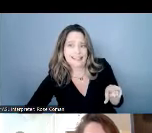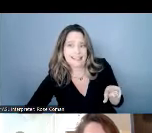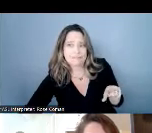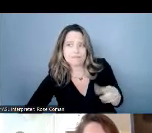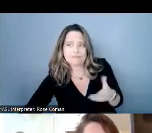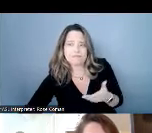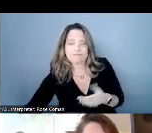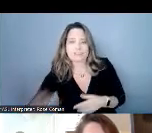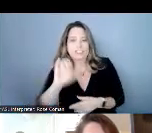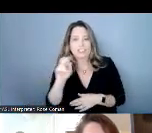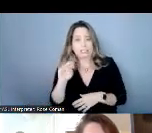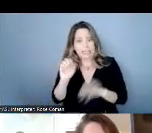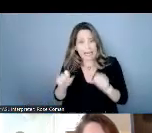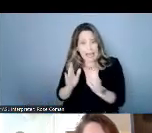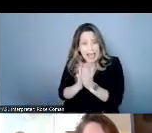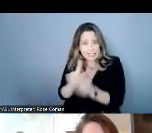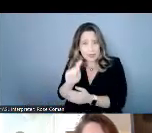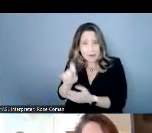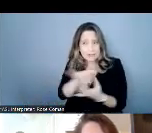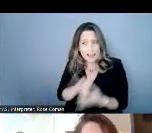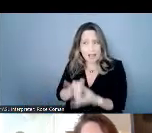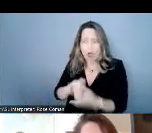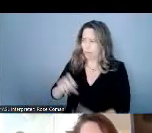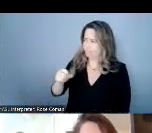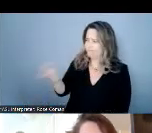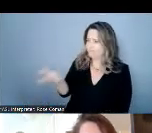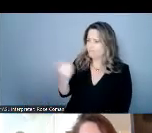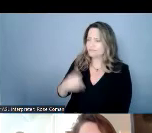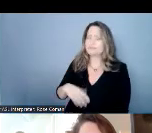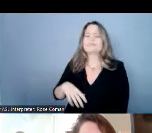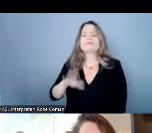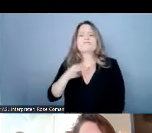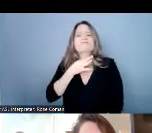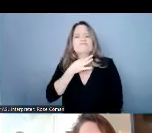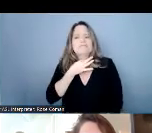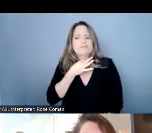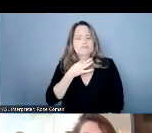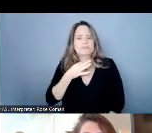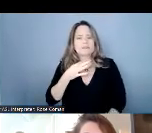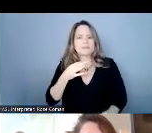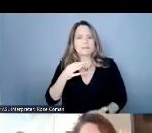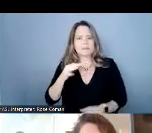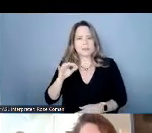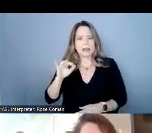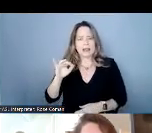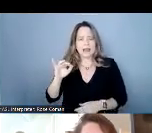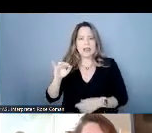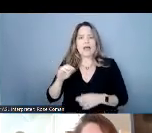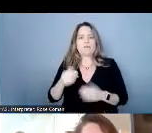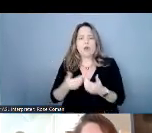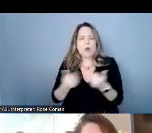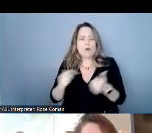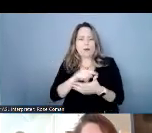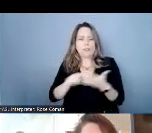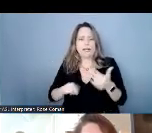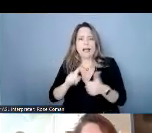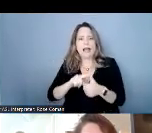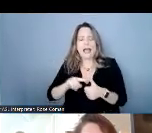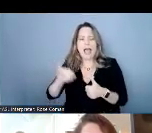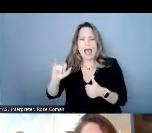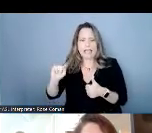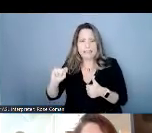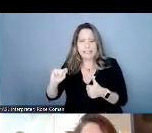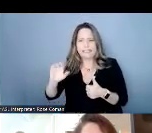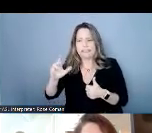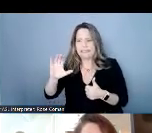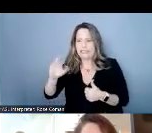jen so what differentiates ip cts versus other